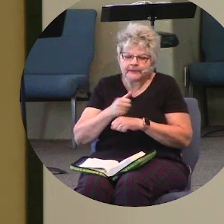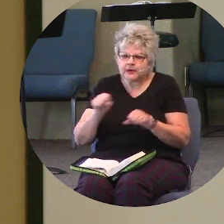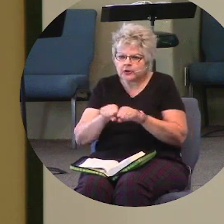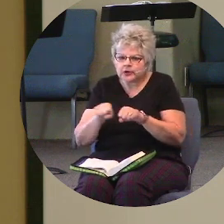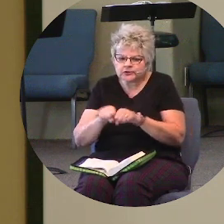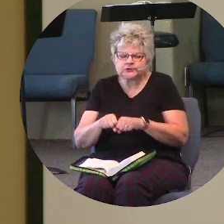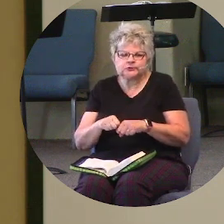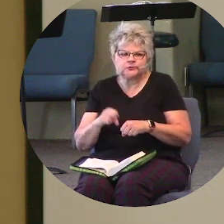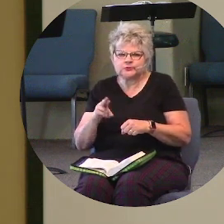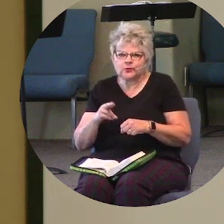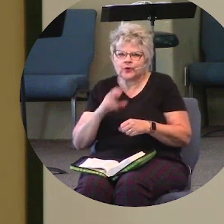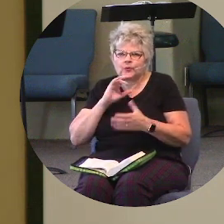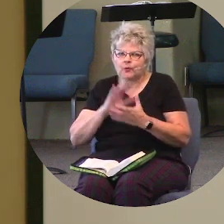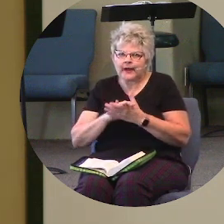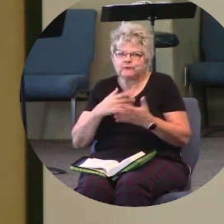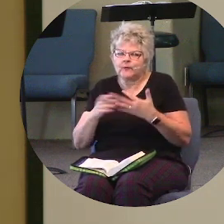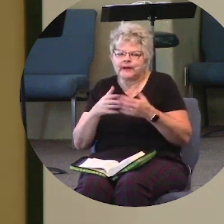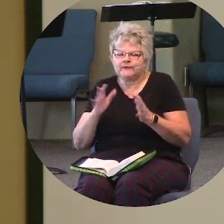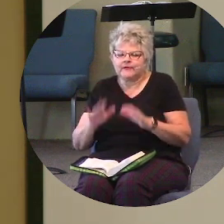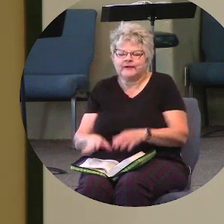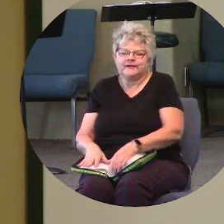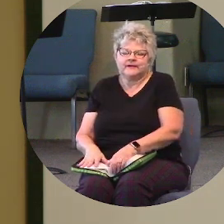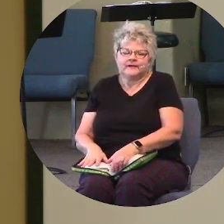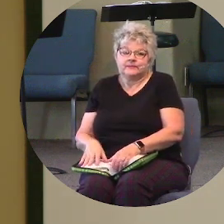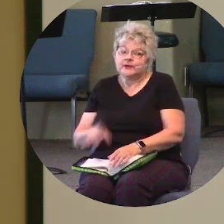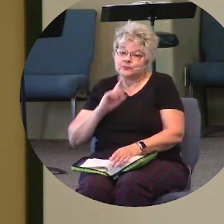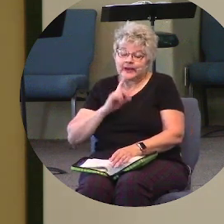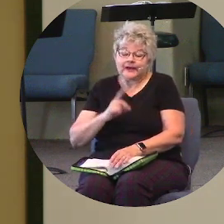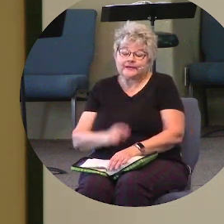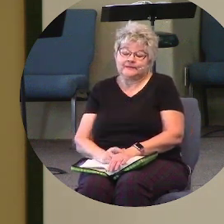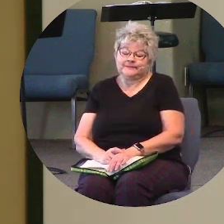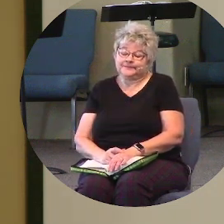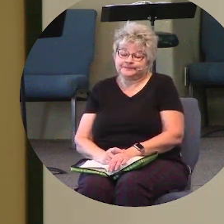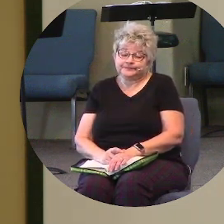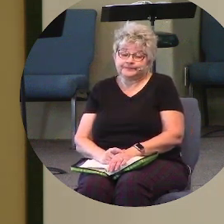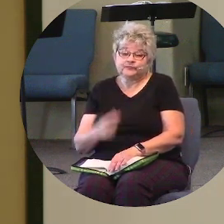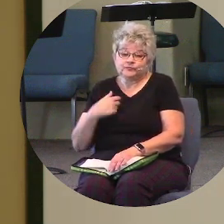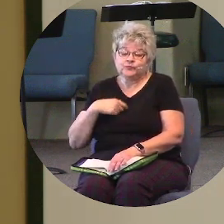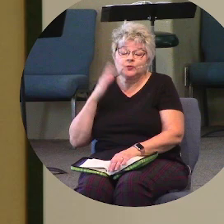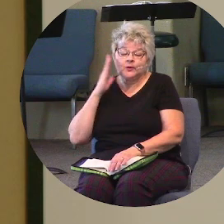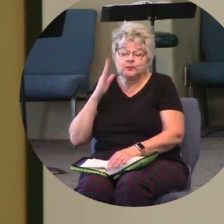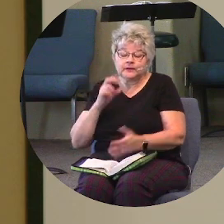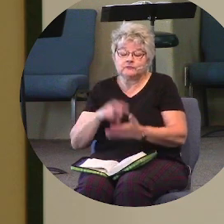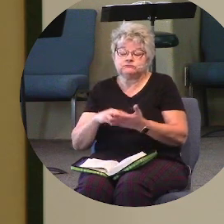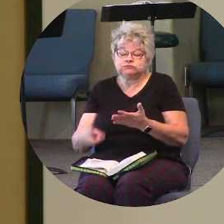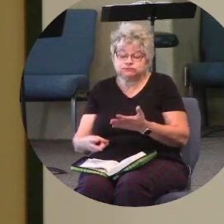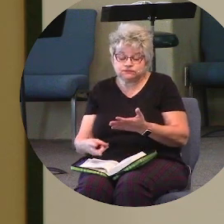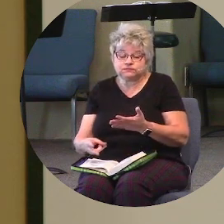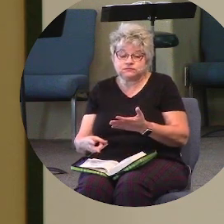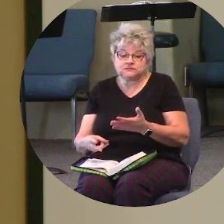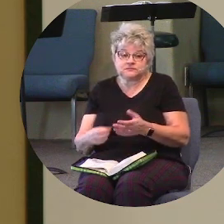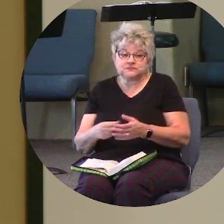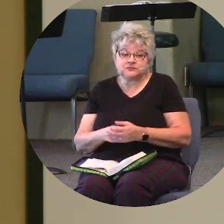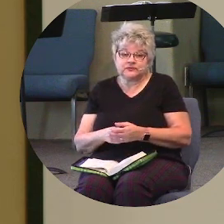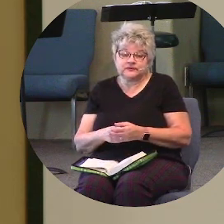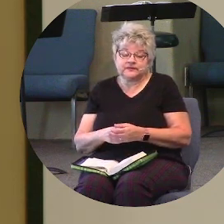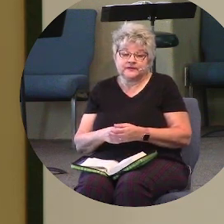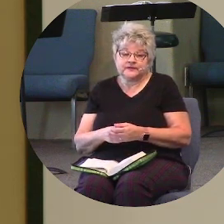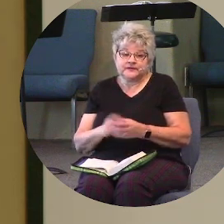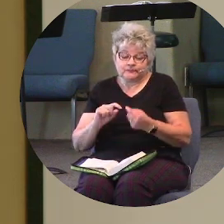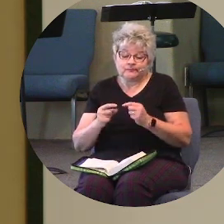the wife, or we, whatever. But the reality is, is that we're gonna fall, we're gonna trip, we're gonna bang our knees.